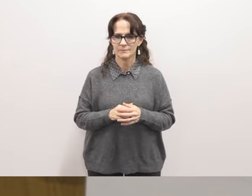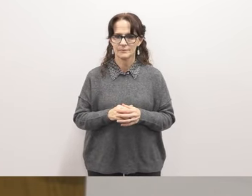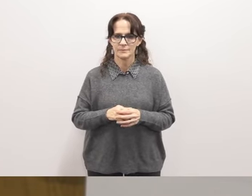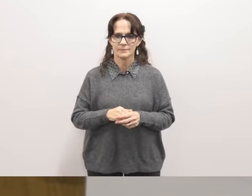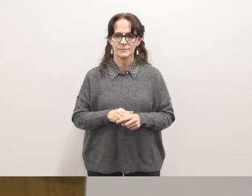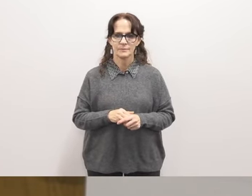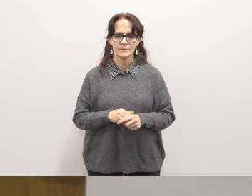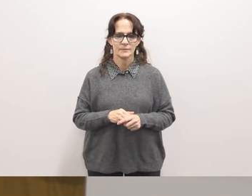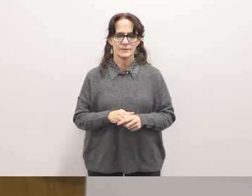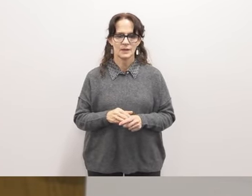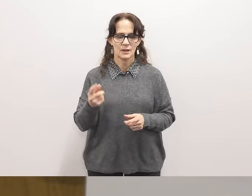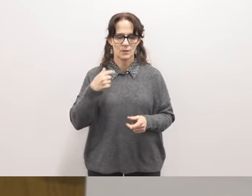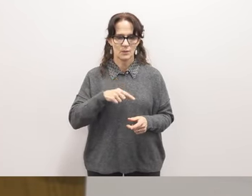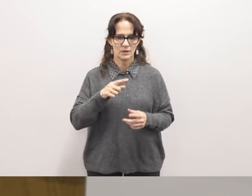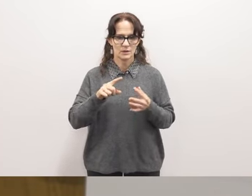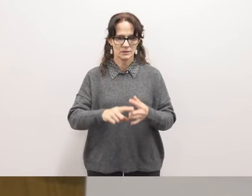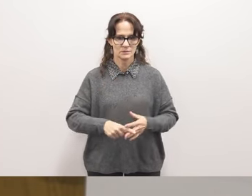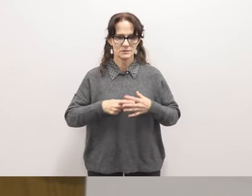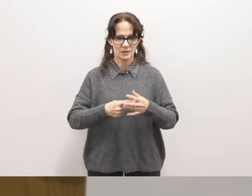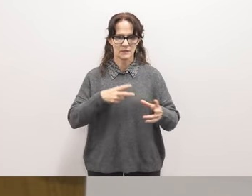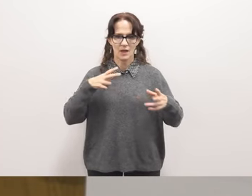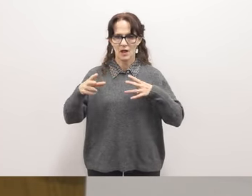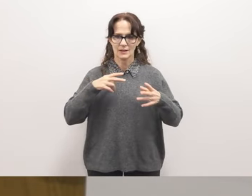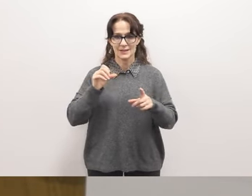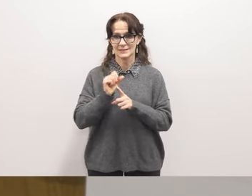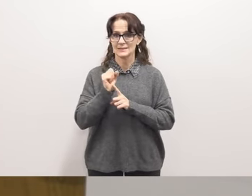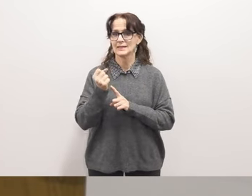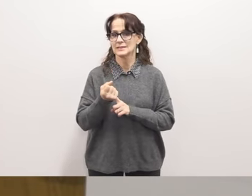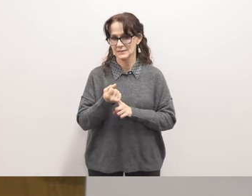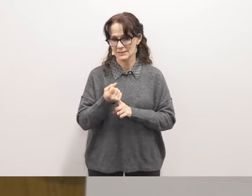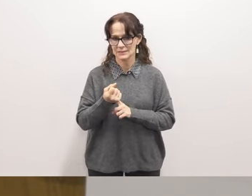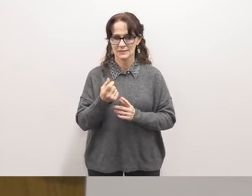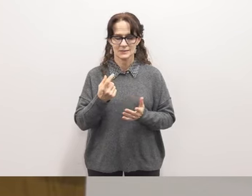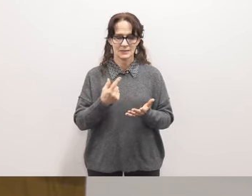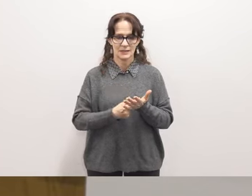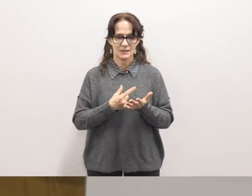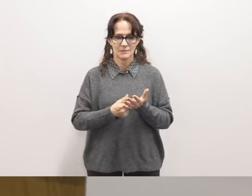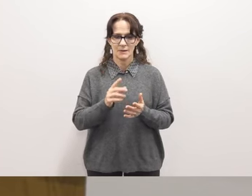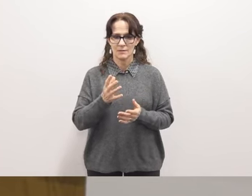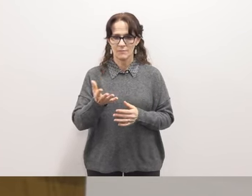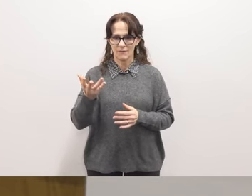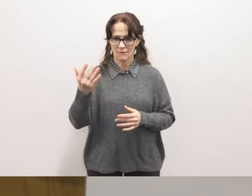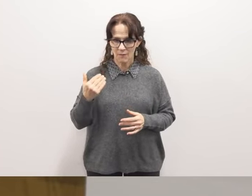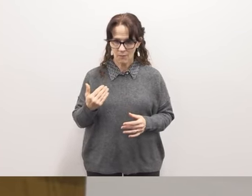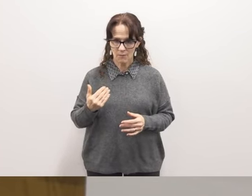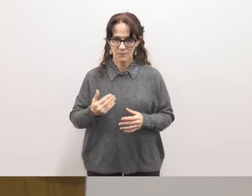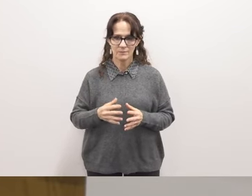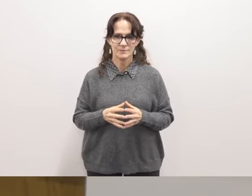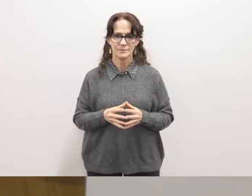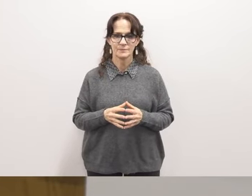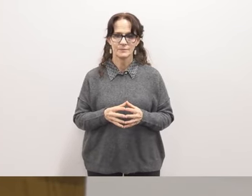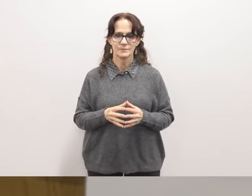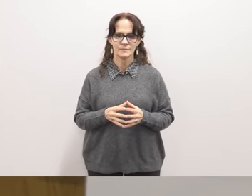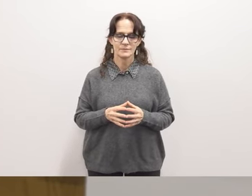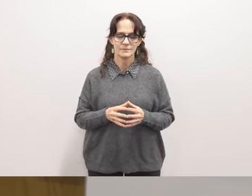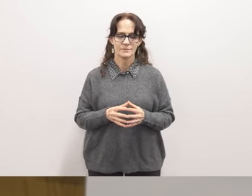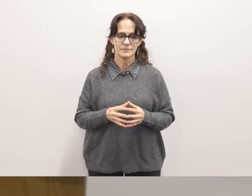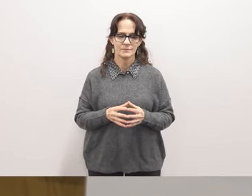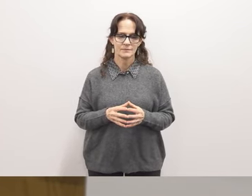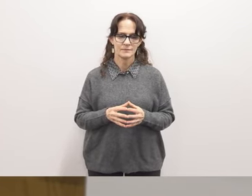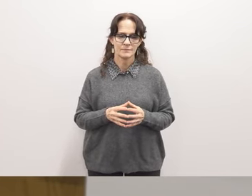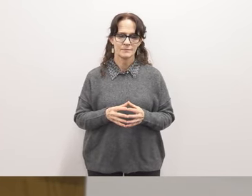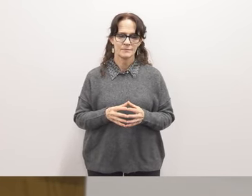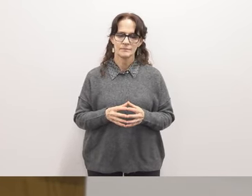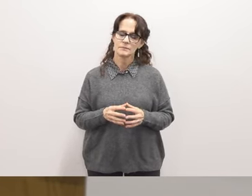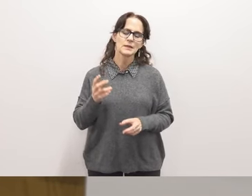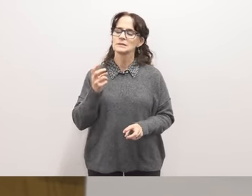we're entering the holiday season i talked about it earlier um uh it's it's always a tough